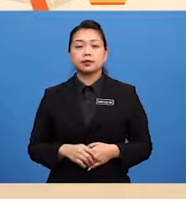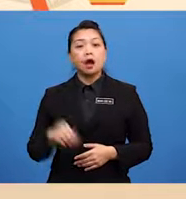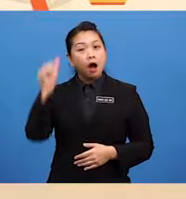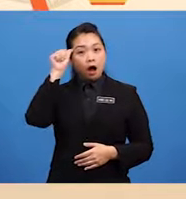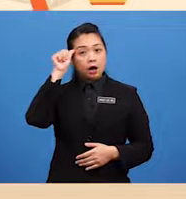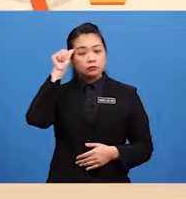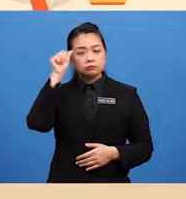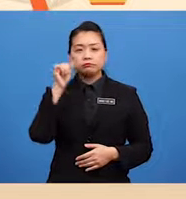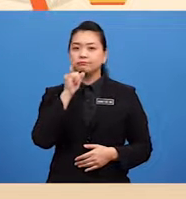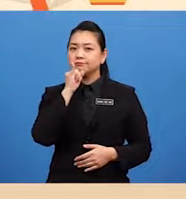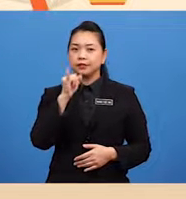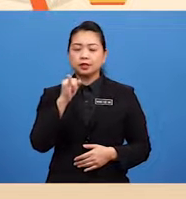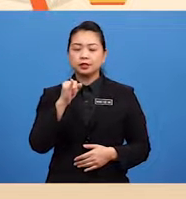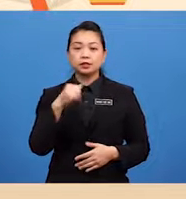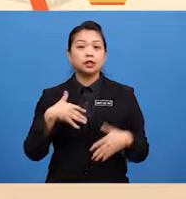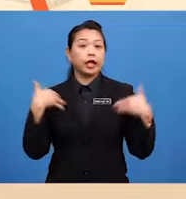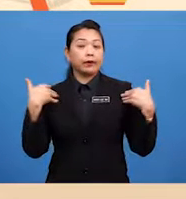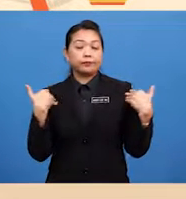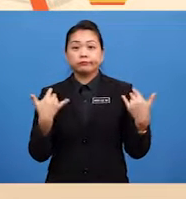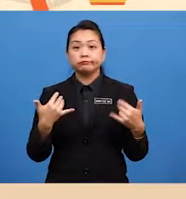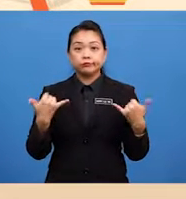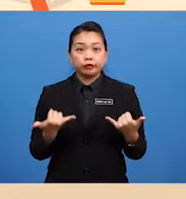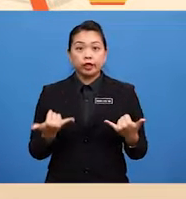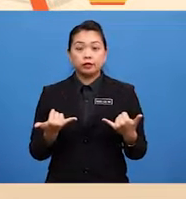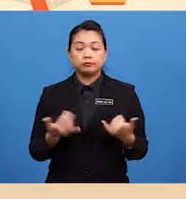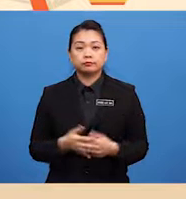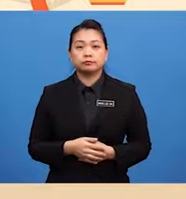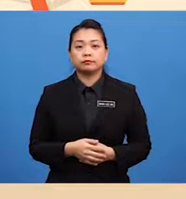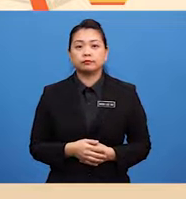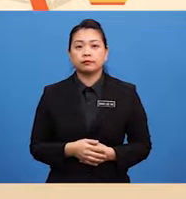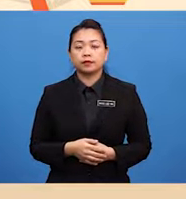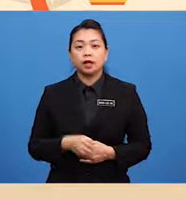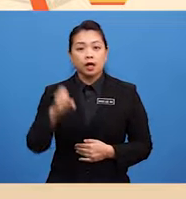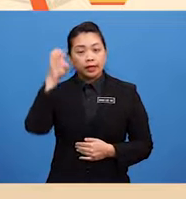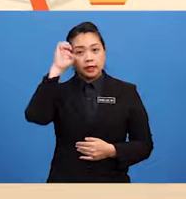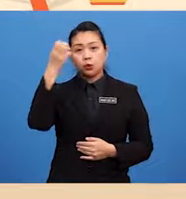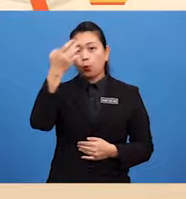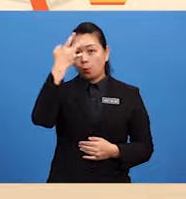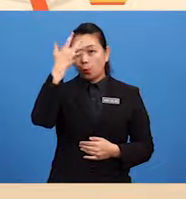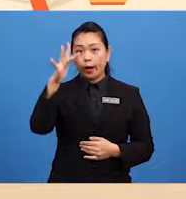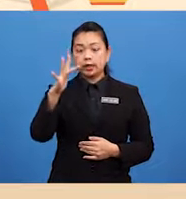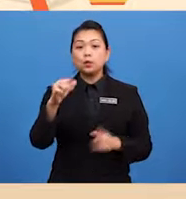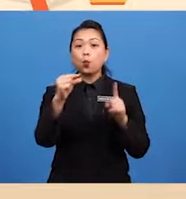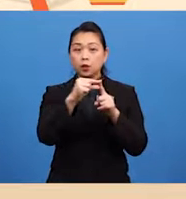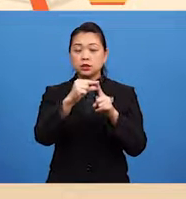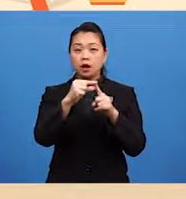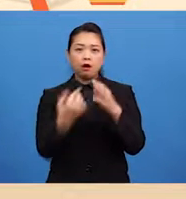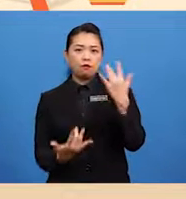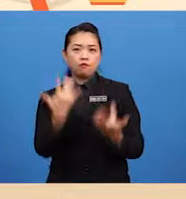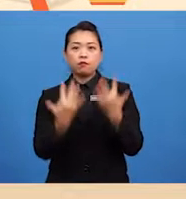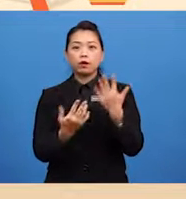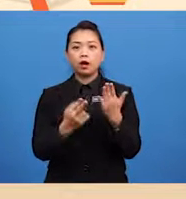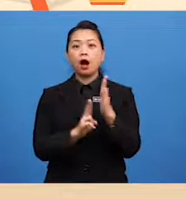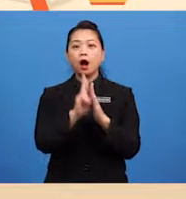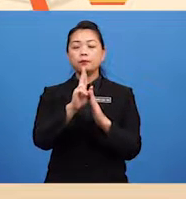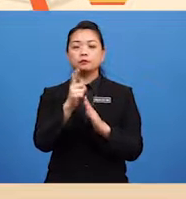is jovial today His wise words fired up